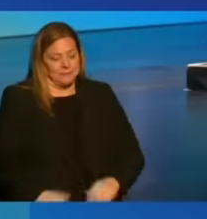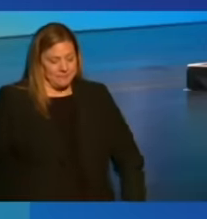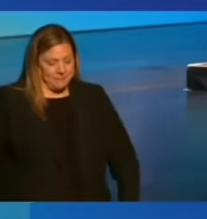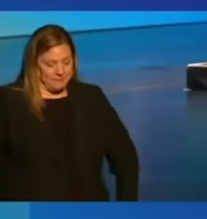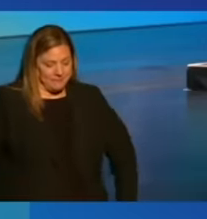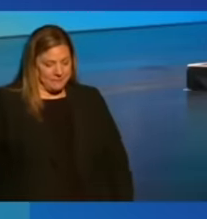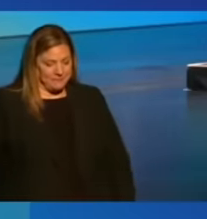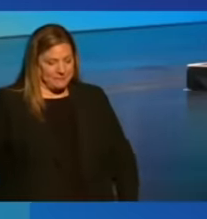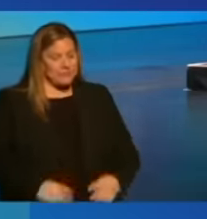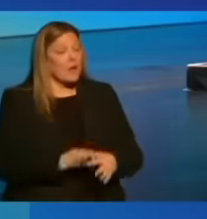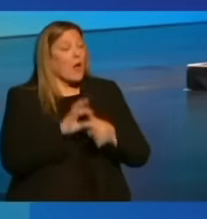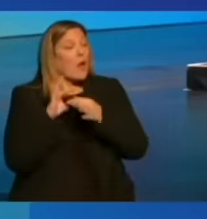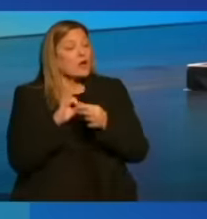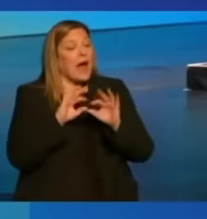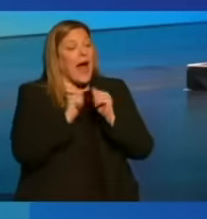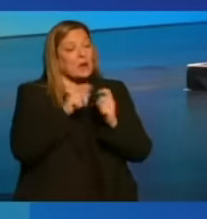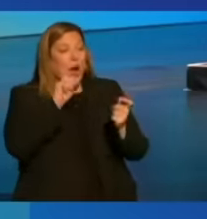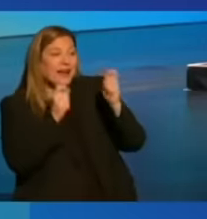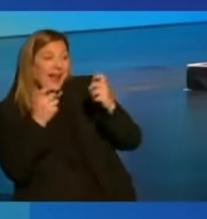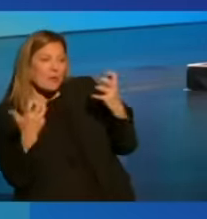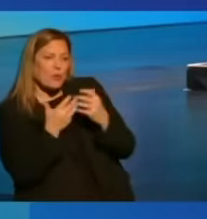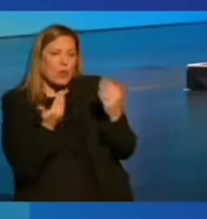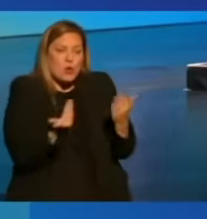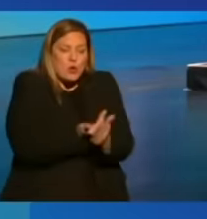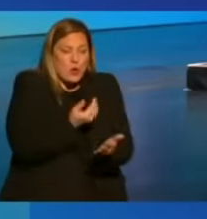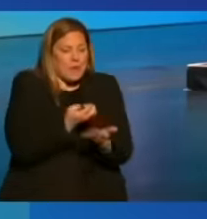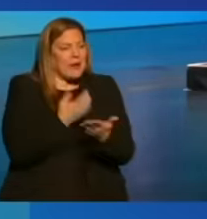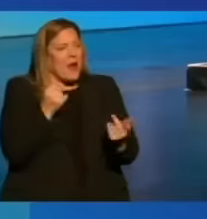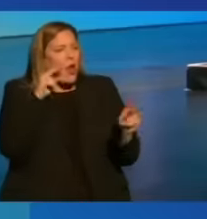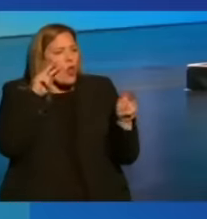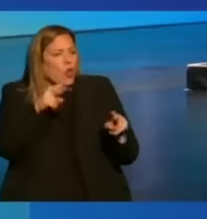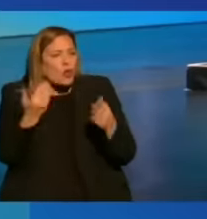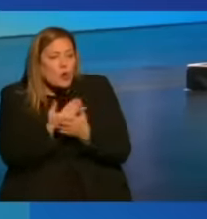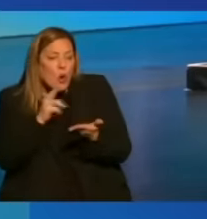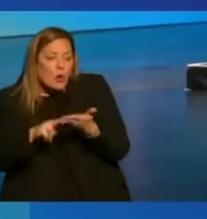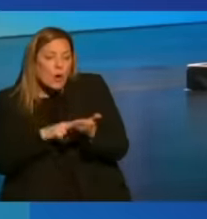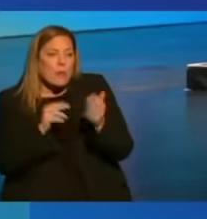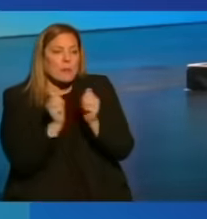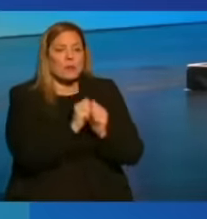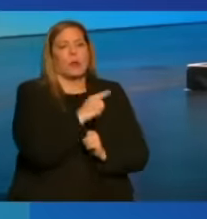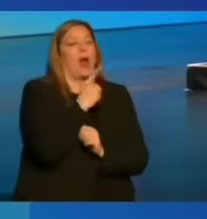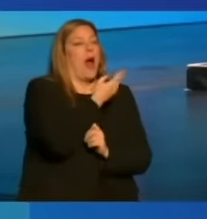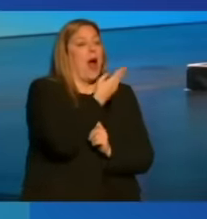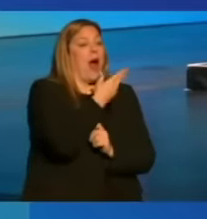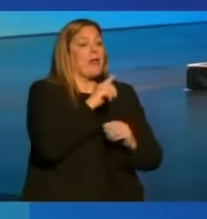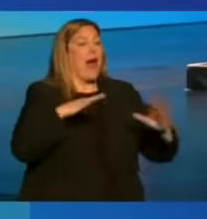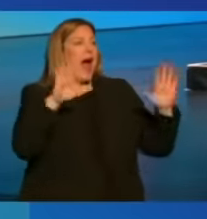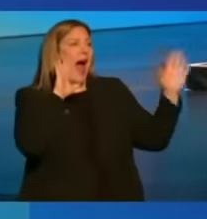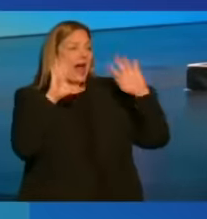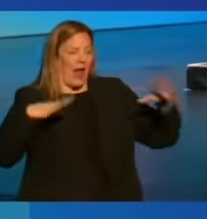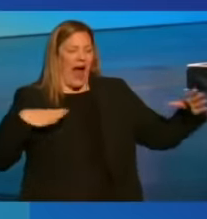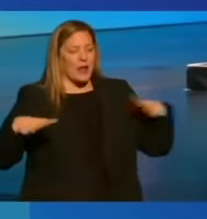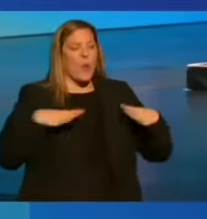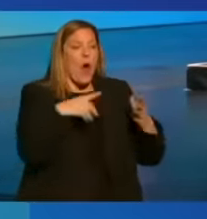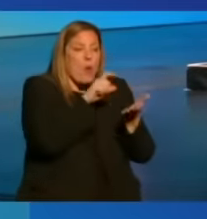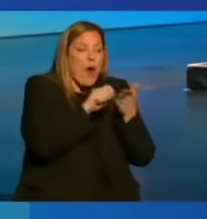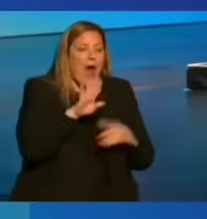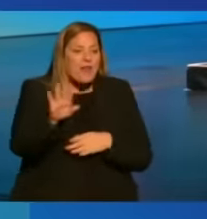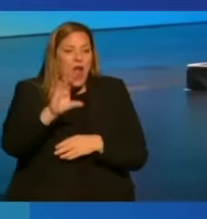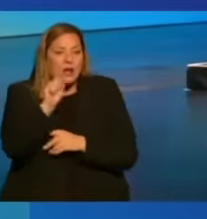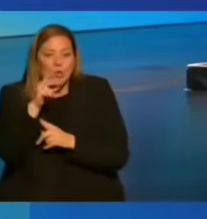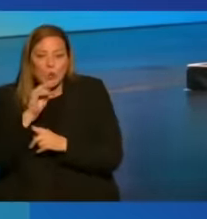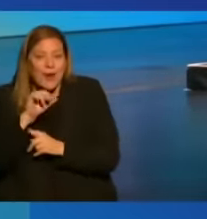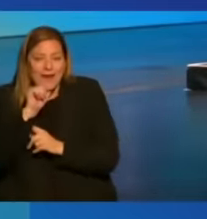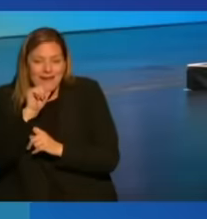And then, in terms of adapting to the new economy, look at the new contract between Hollywood writers and studios. It